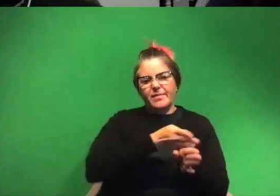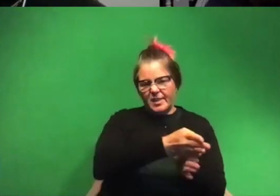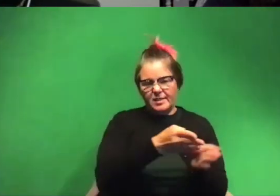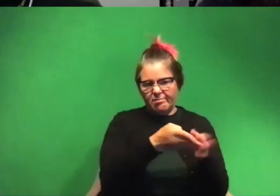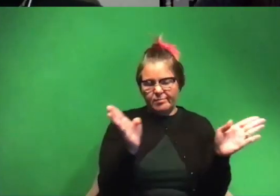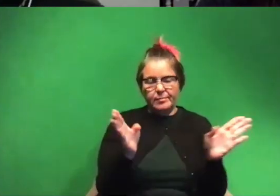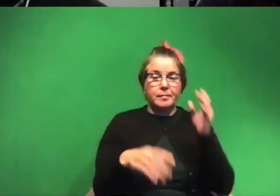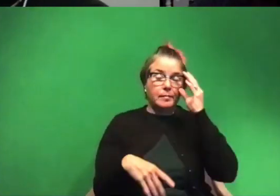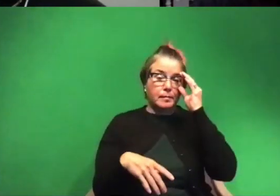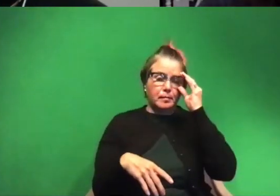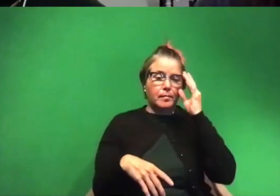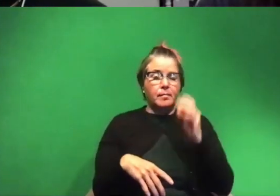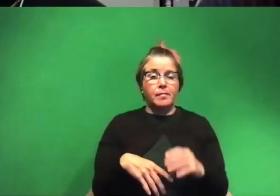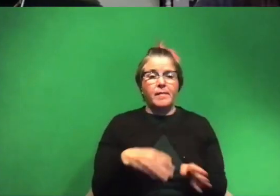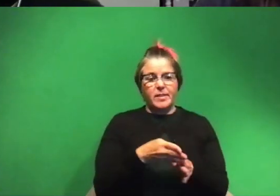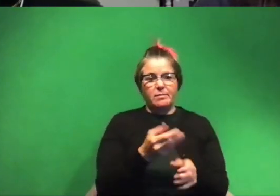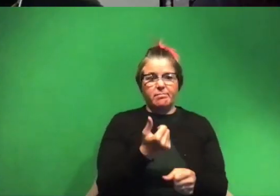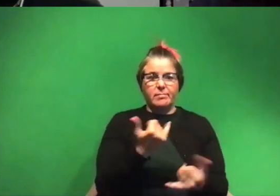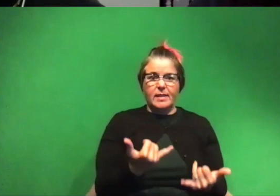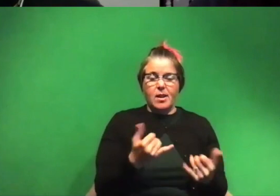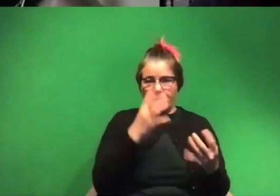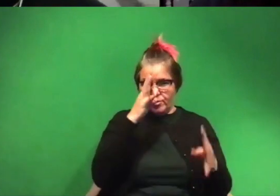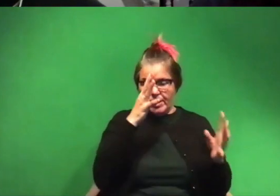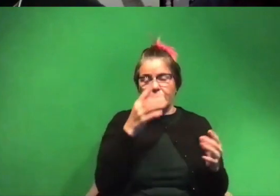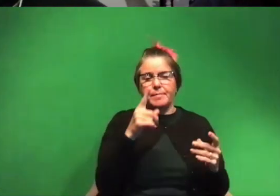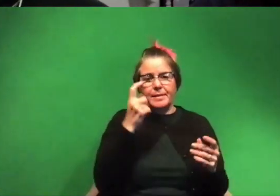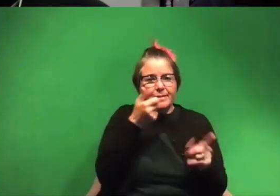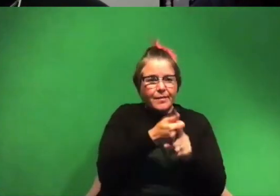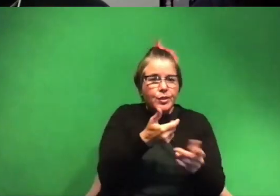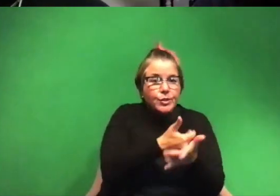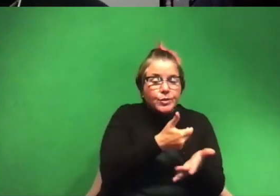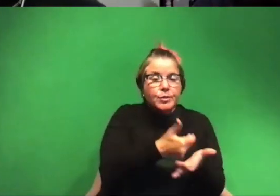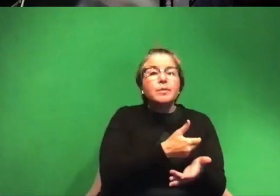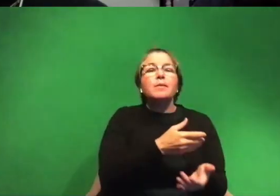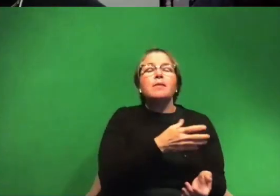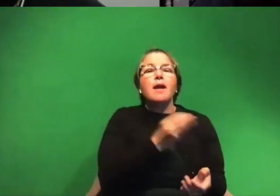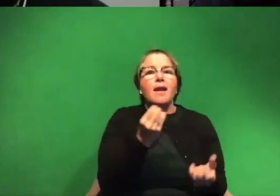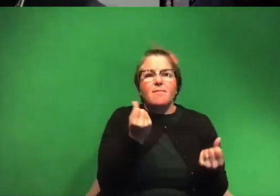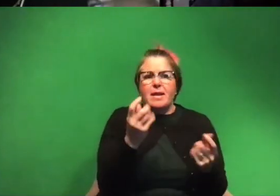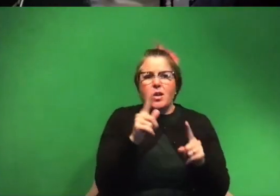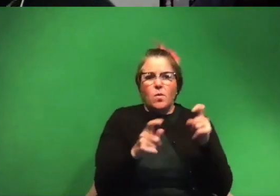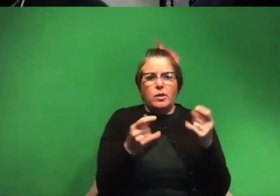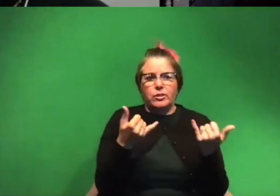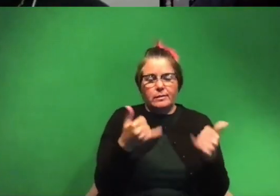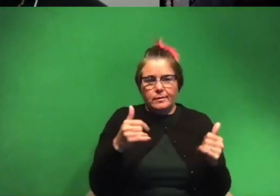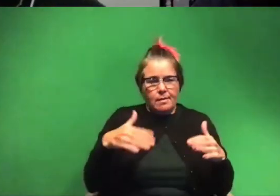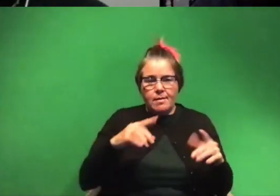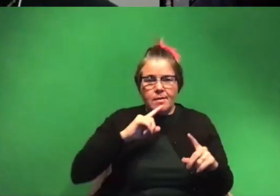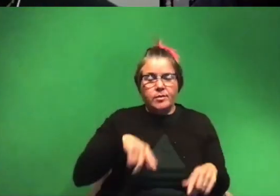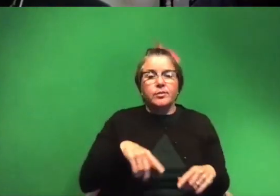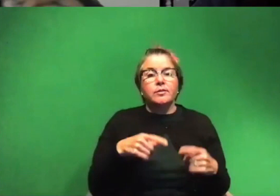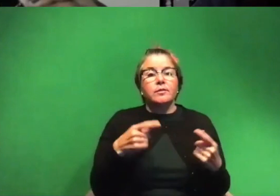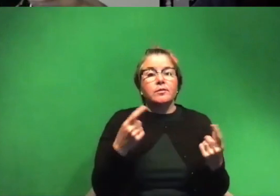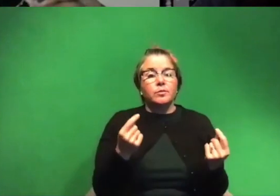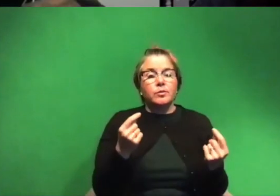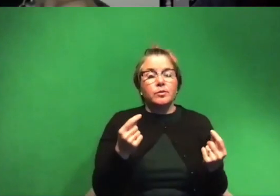field that's being created is because it's so new and because there's so many questions still to ask what we really have to do is